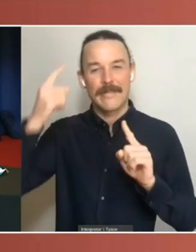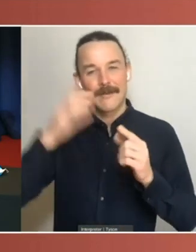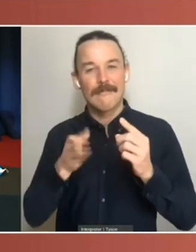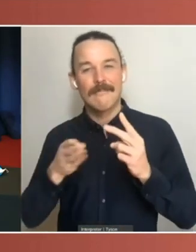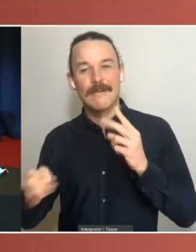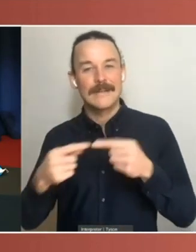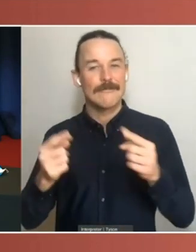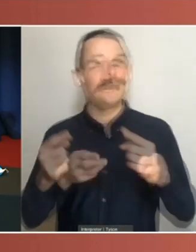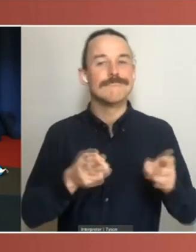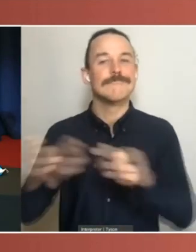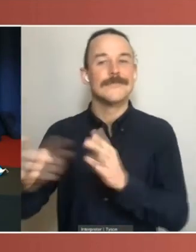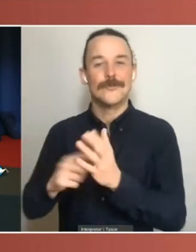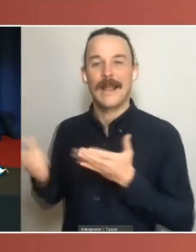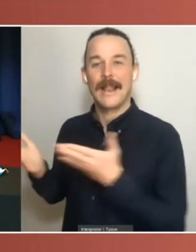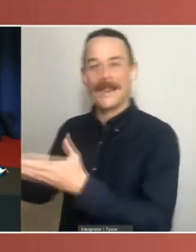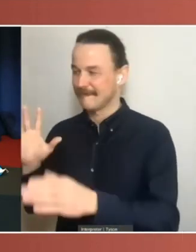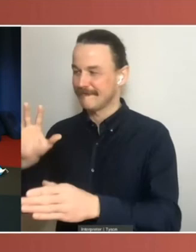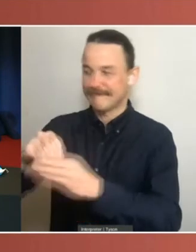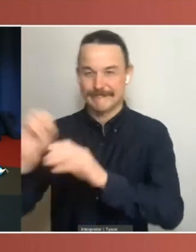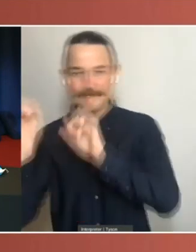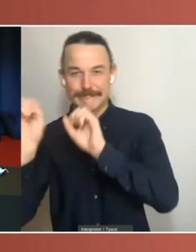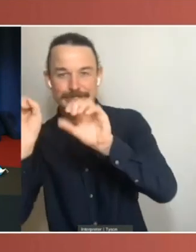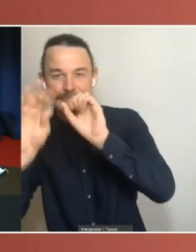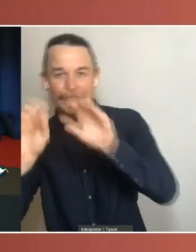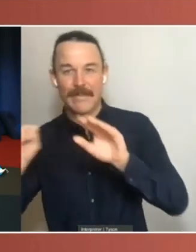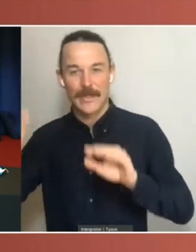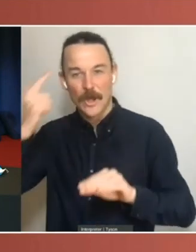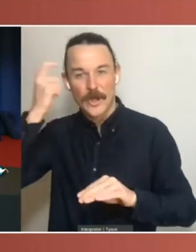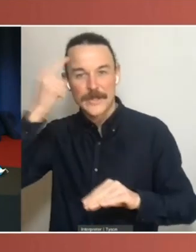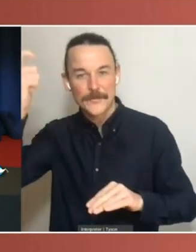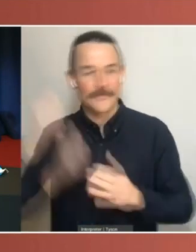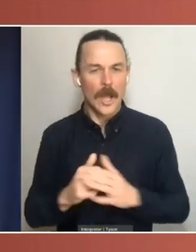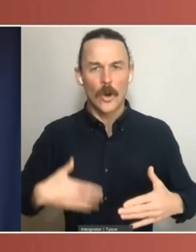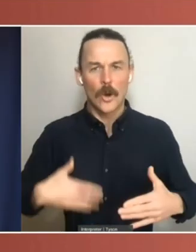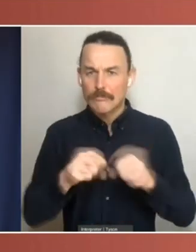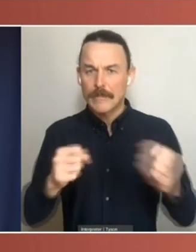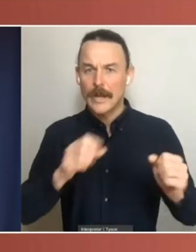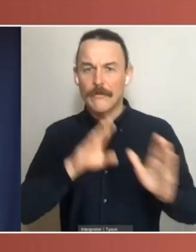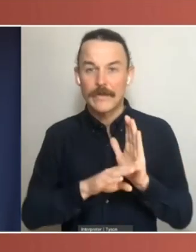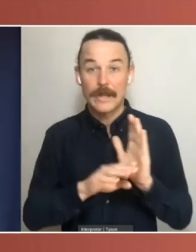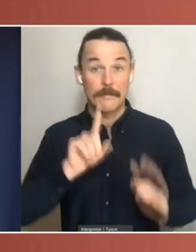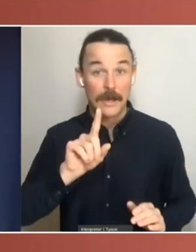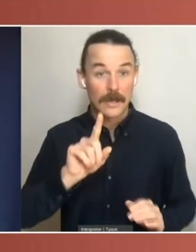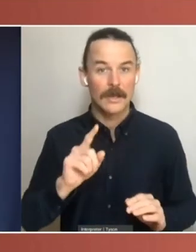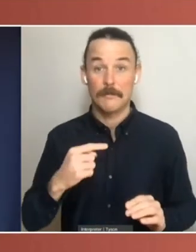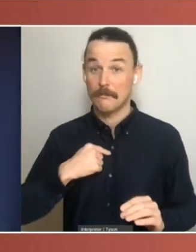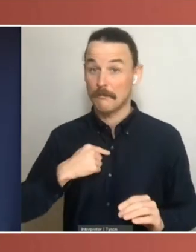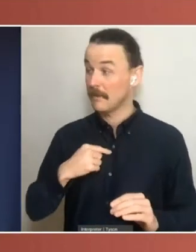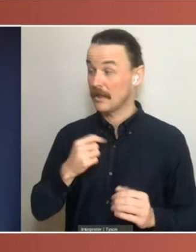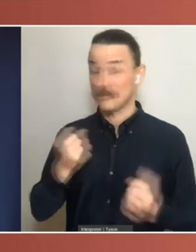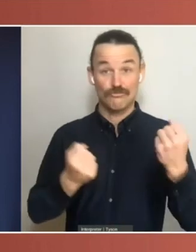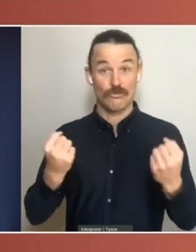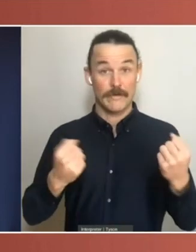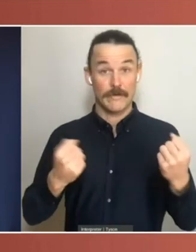Well, I hope I'm not breaching confidence here, but on the way in here I was told of an excellent new program that the Senate was